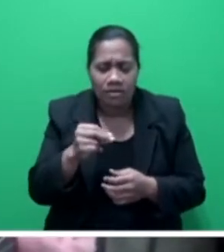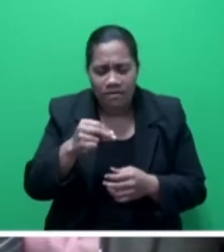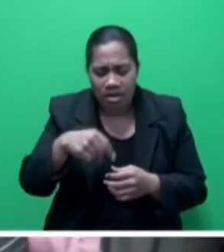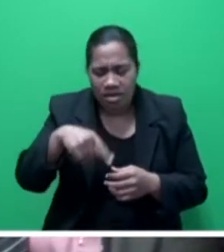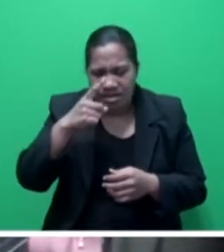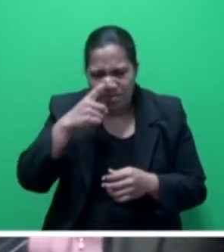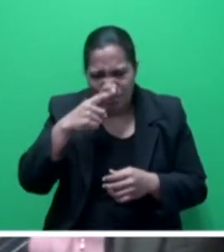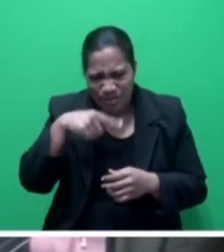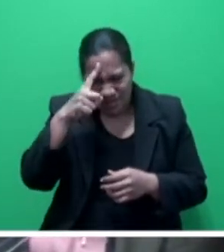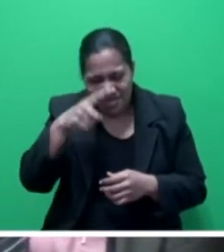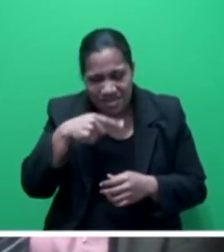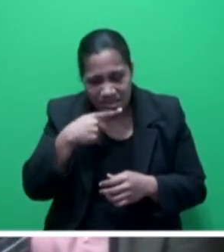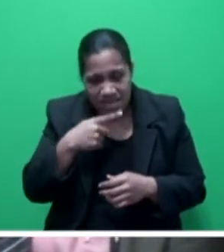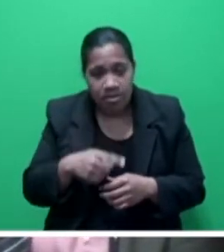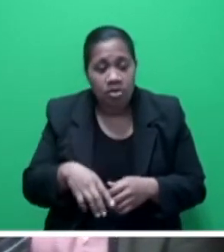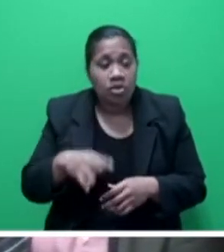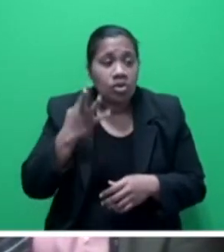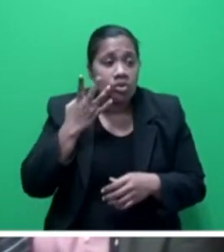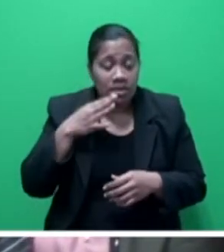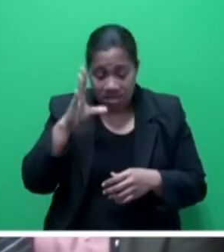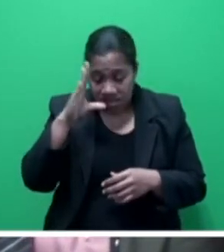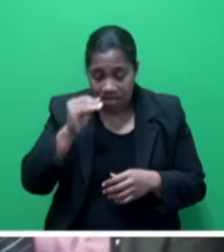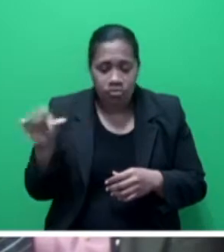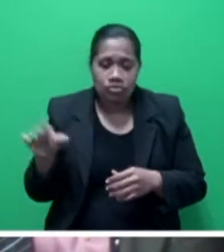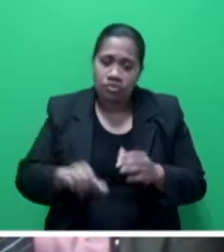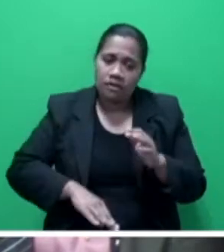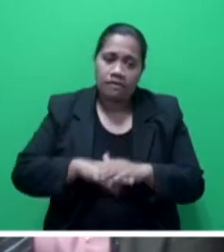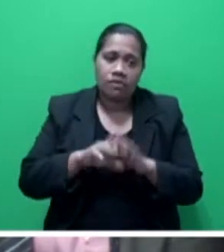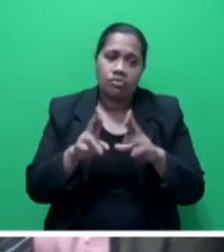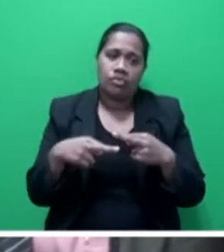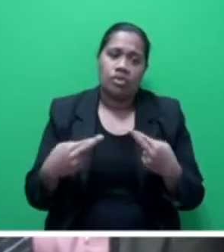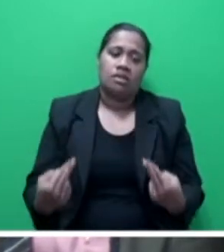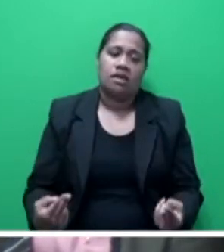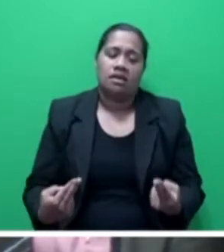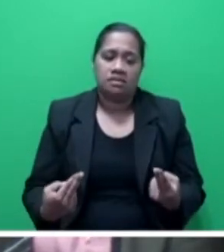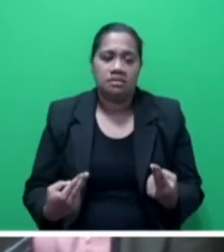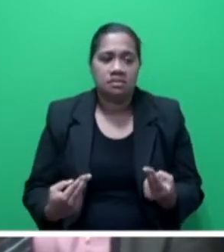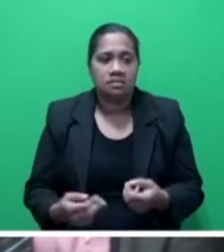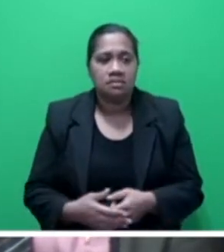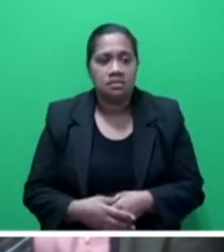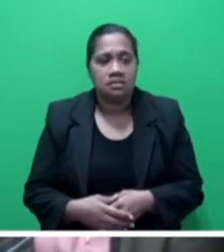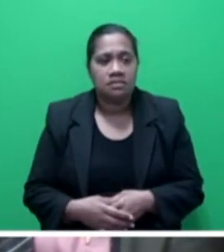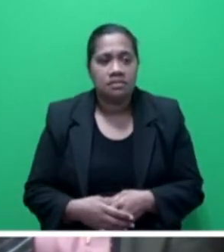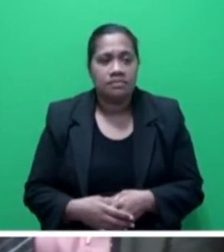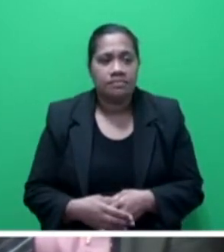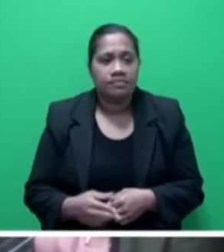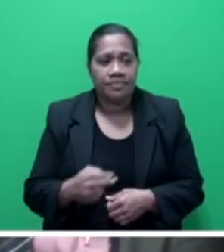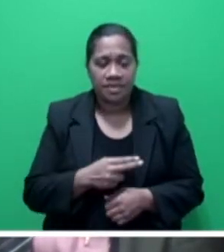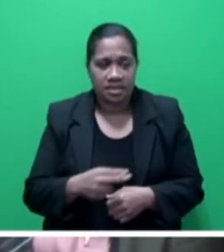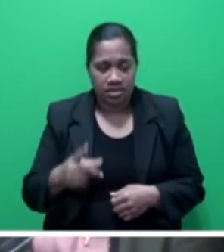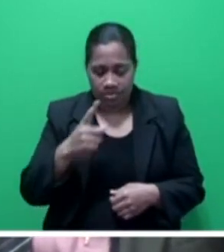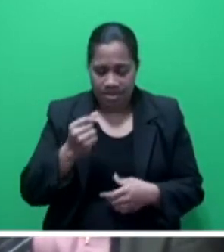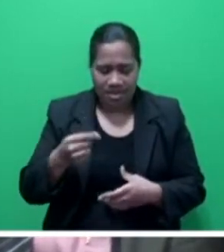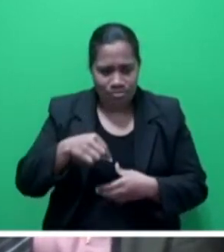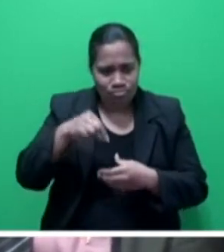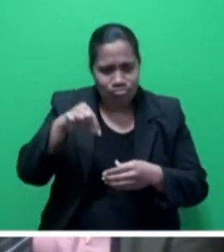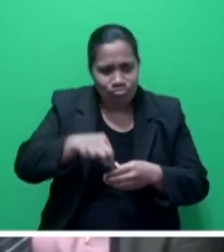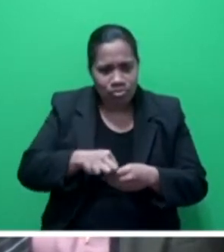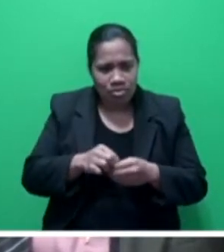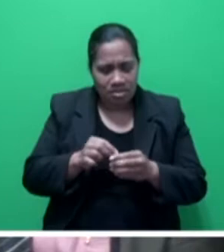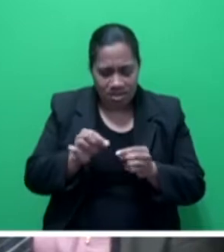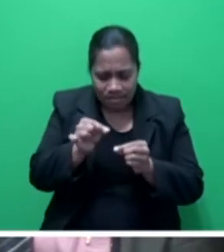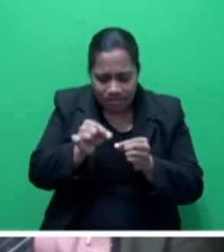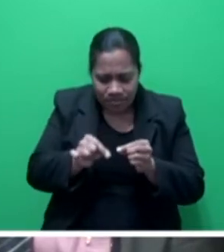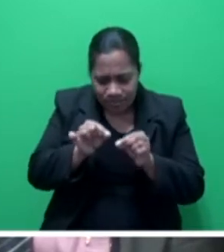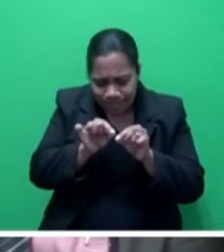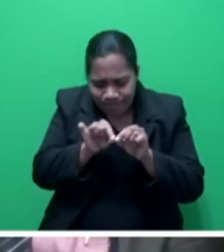they will need to be completely relaxed and they will actually pump in air into the abdomen or into their chest so that we can create a space to